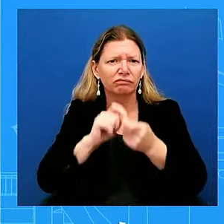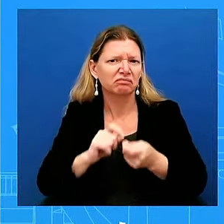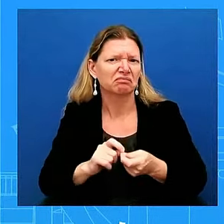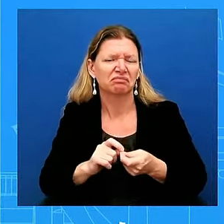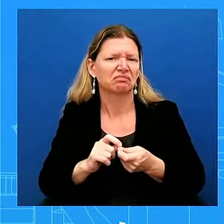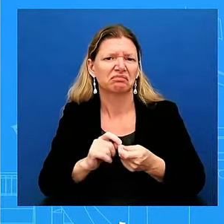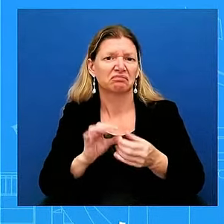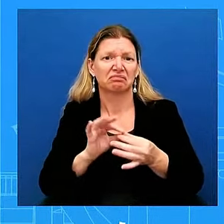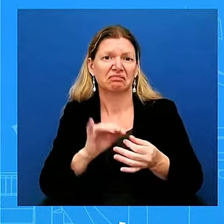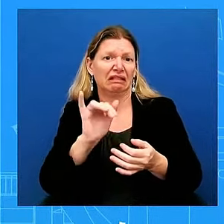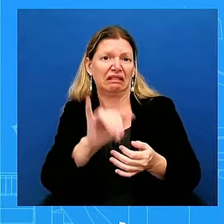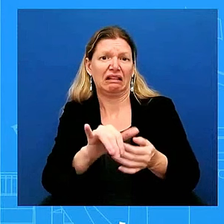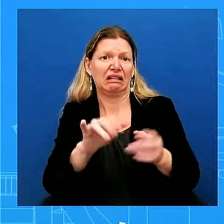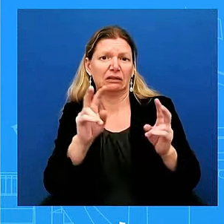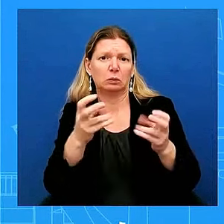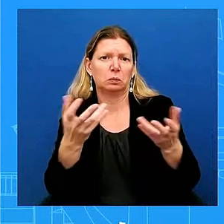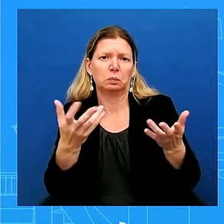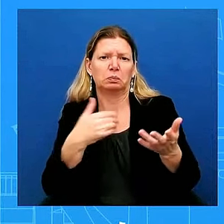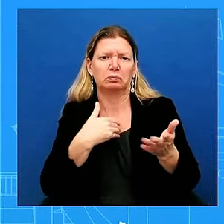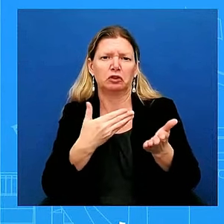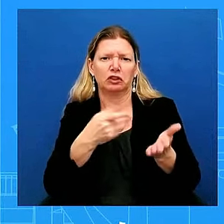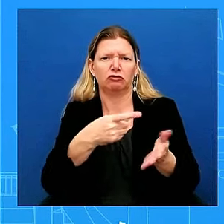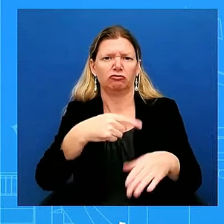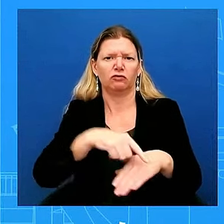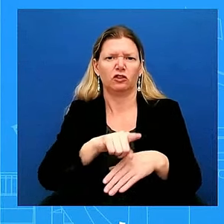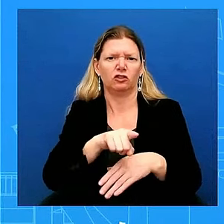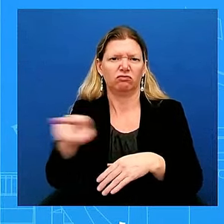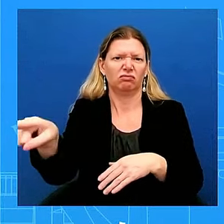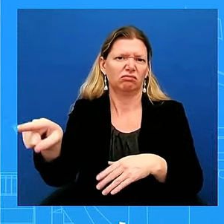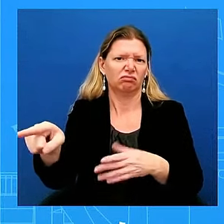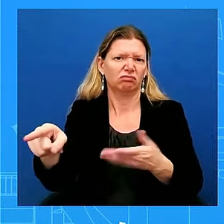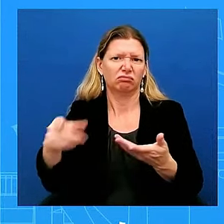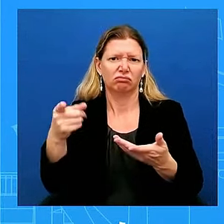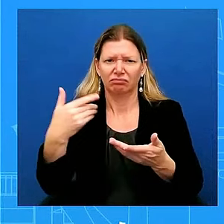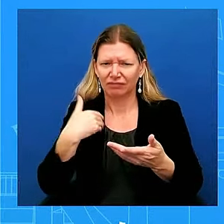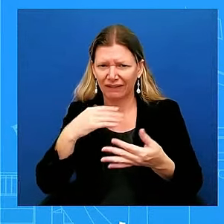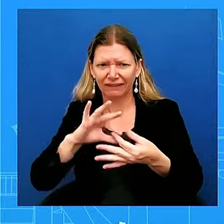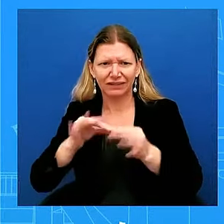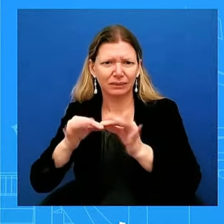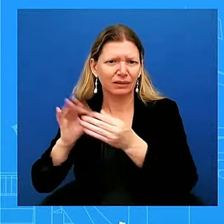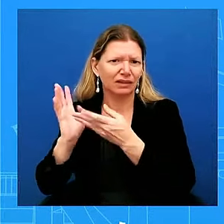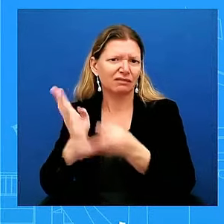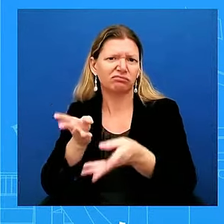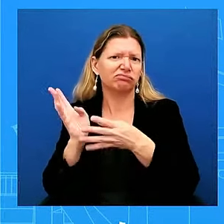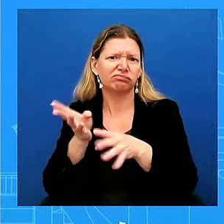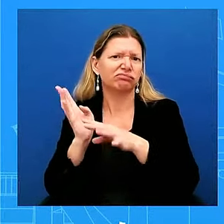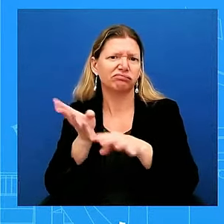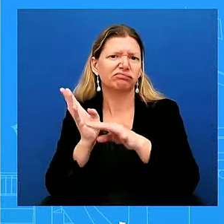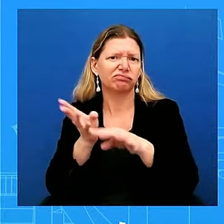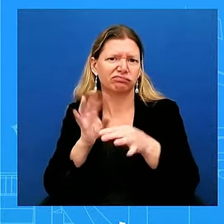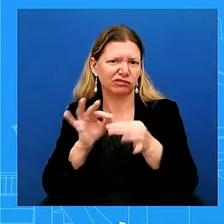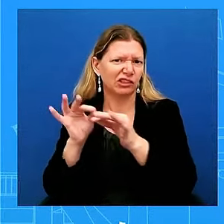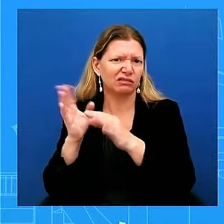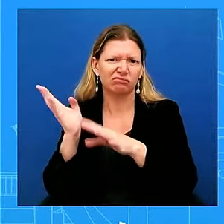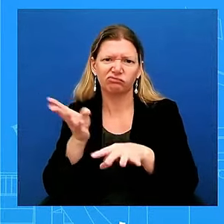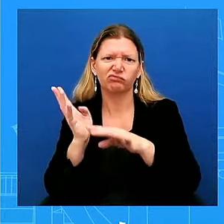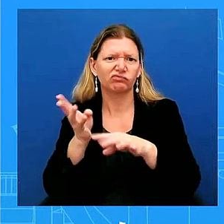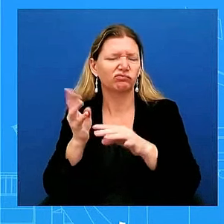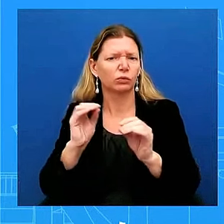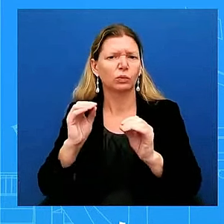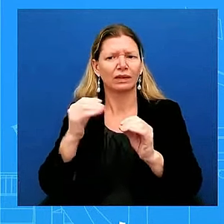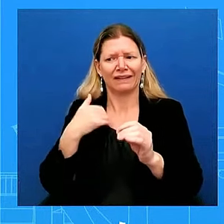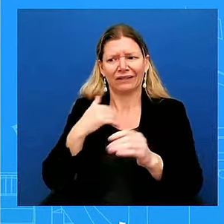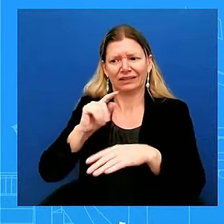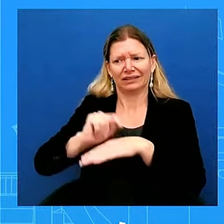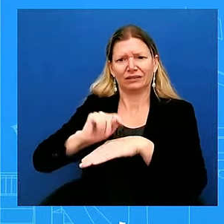we have a supply chain – supply chain disruptions task force. They're going to be monitoring the situation. This – there's a reason why the President